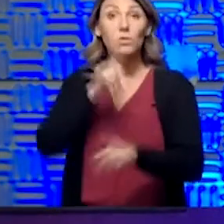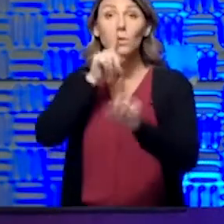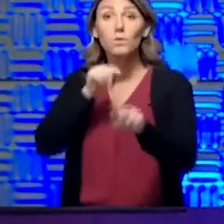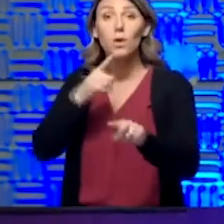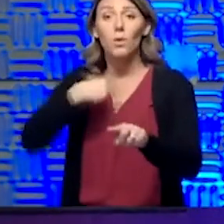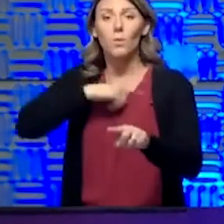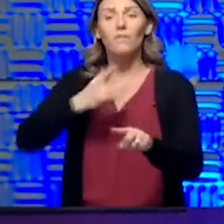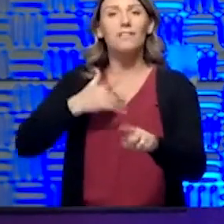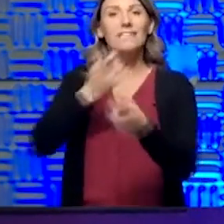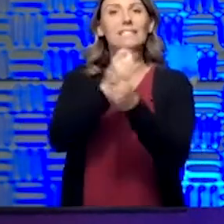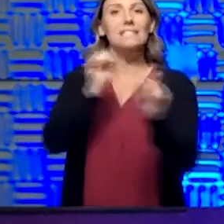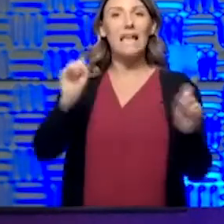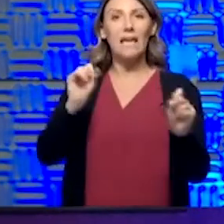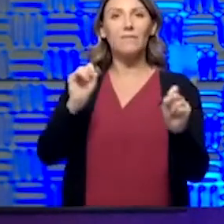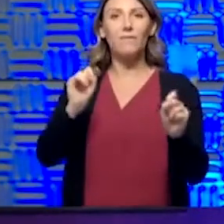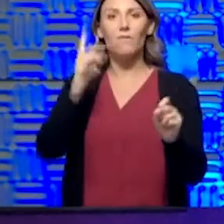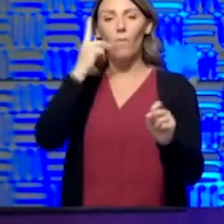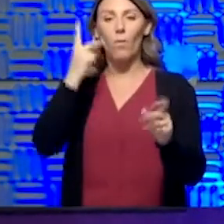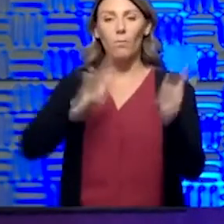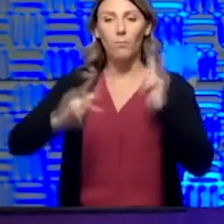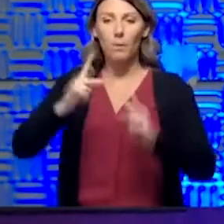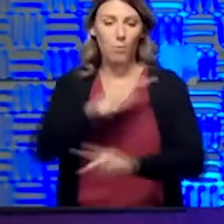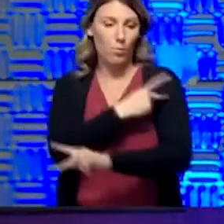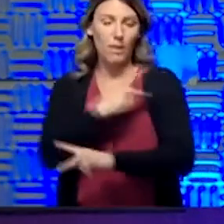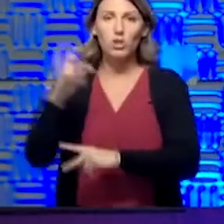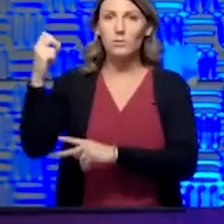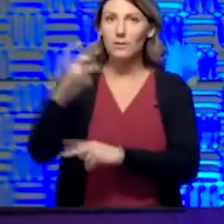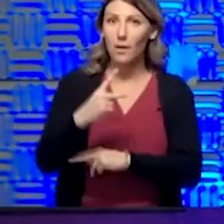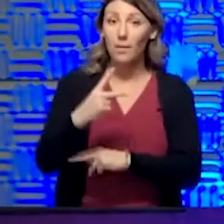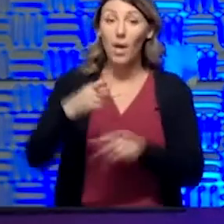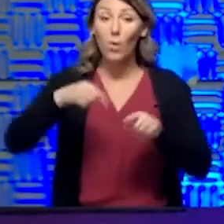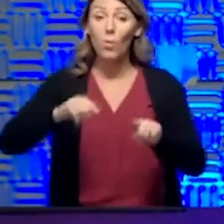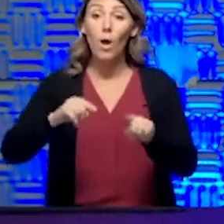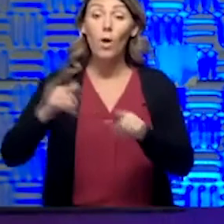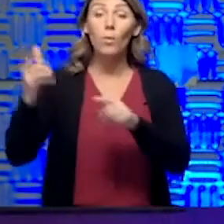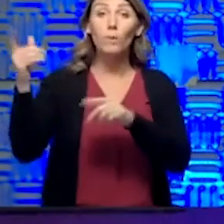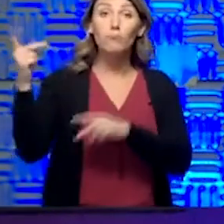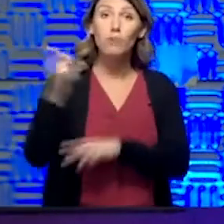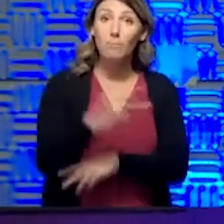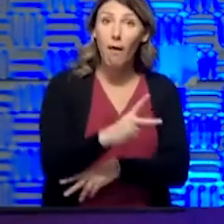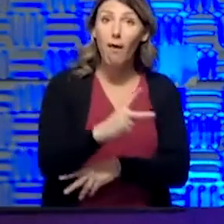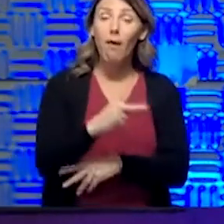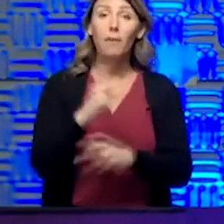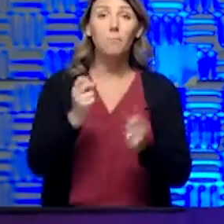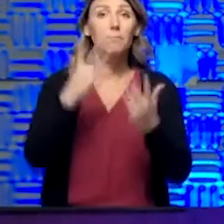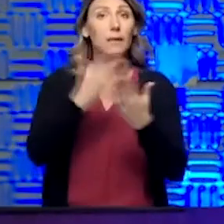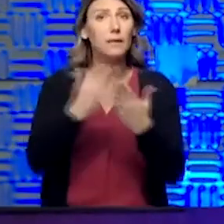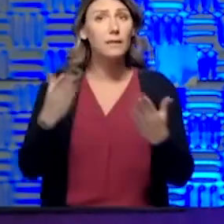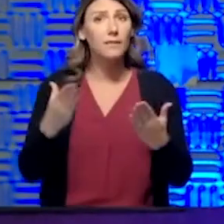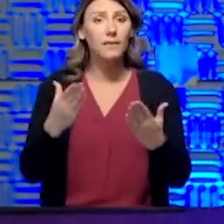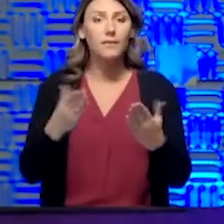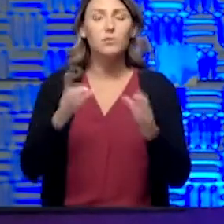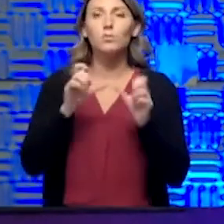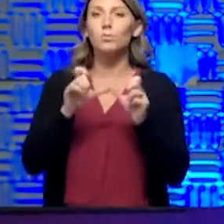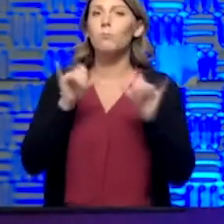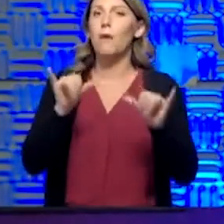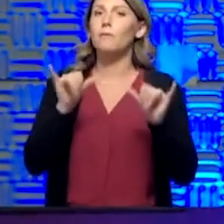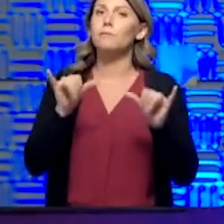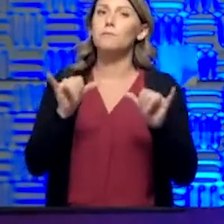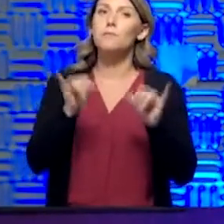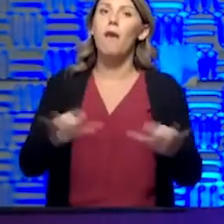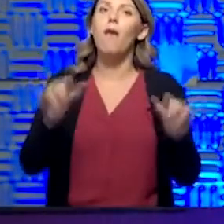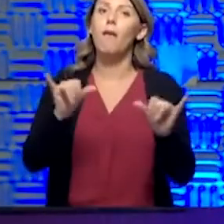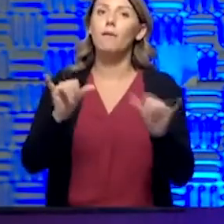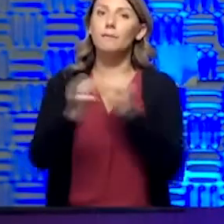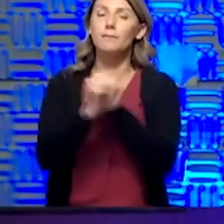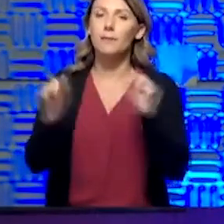safe time to have people come back. As we bring people back, though, we're doing a lot of things to make sure they stay safe. One of the